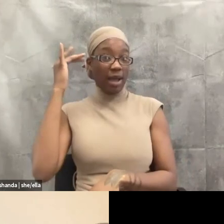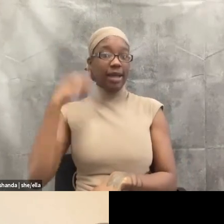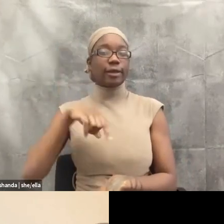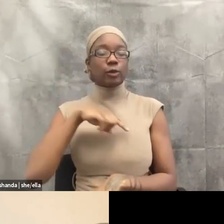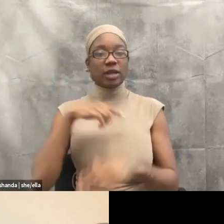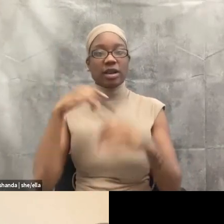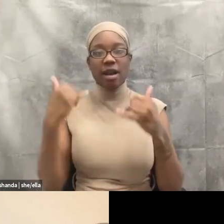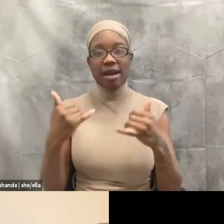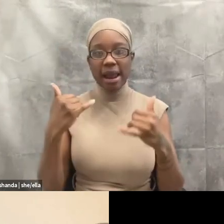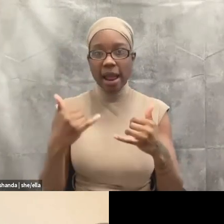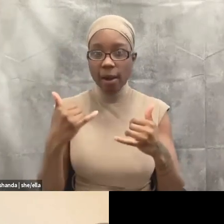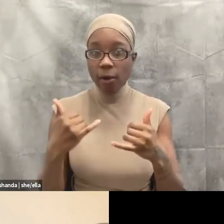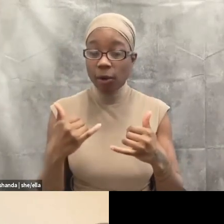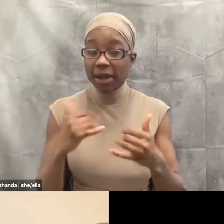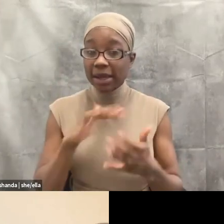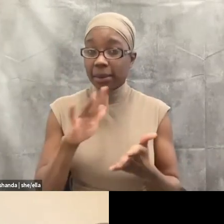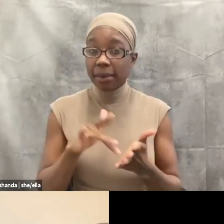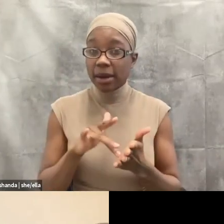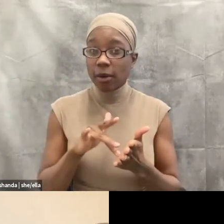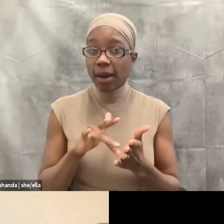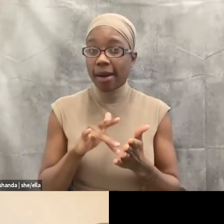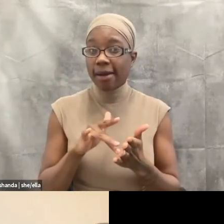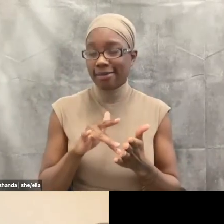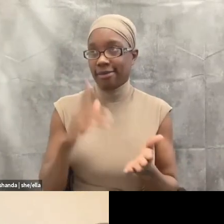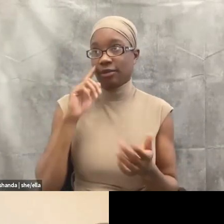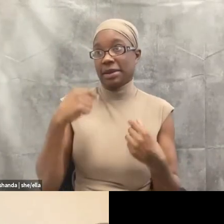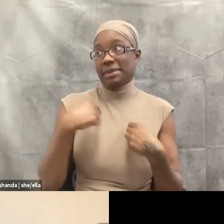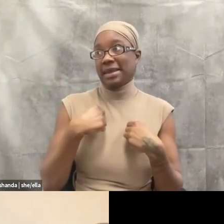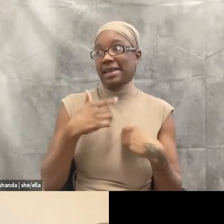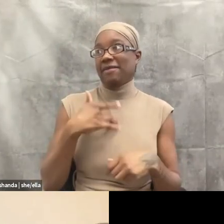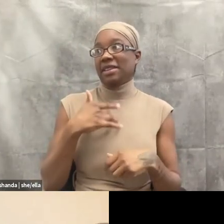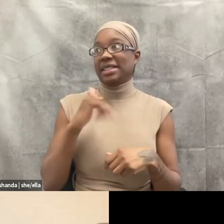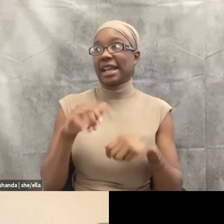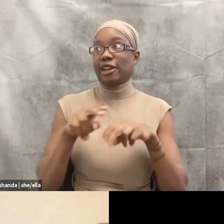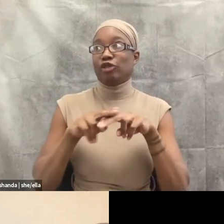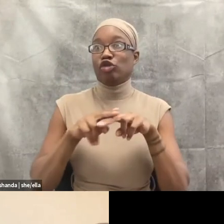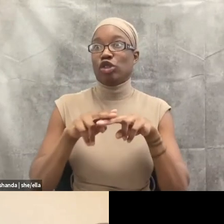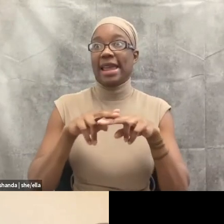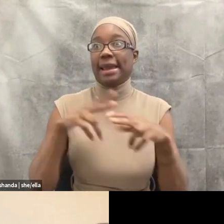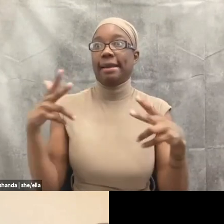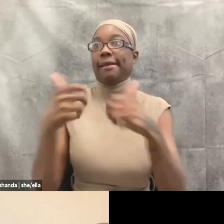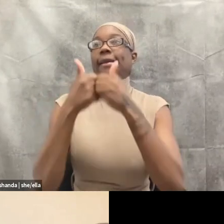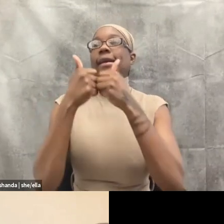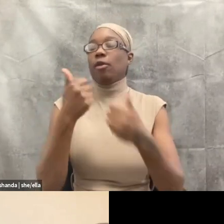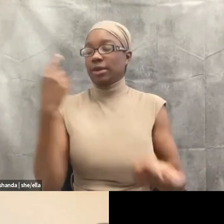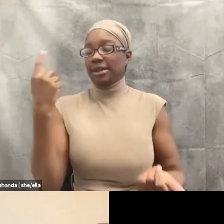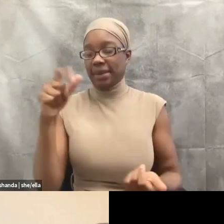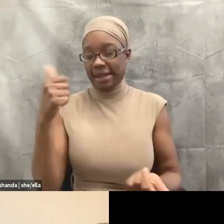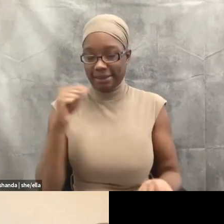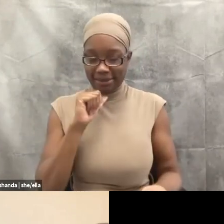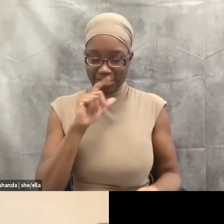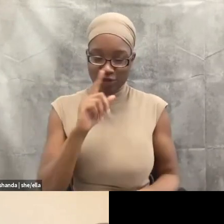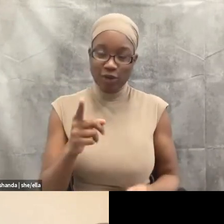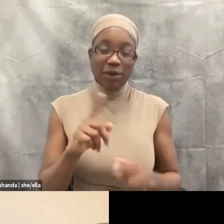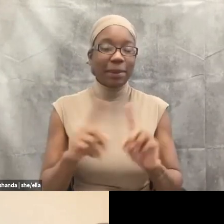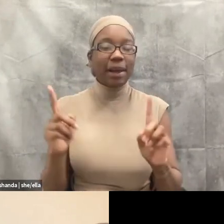of 988 coming. It feels like a, a train to me right now, sometimes a train wreck and sometimes something else. I'm not sure. Uh, but